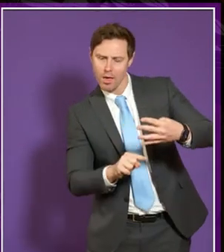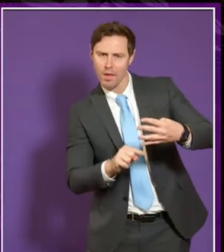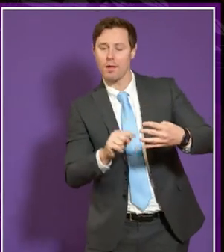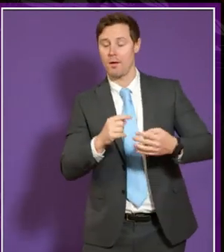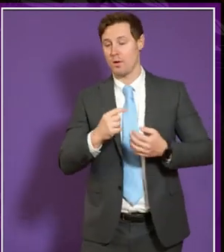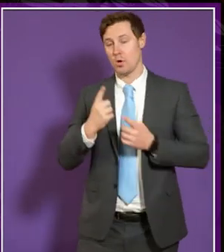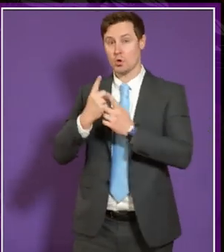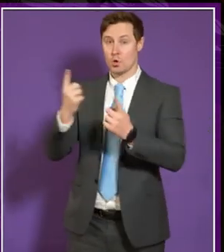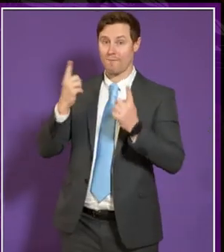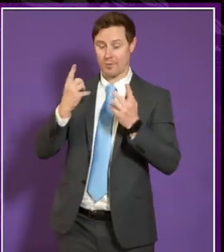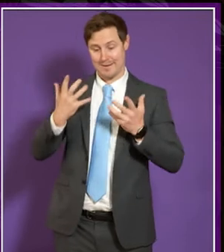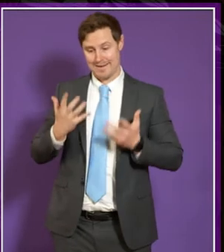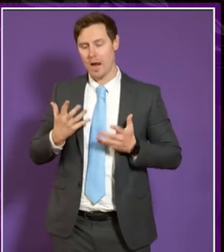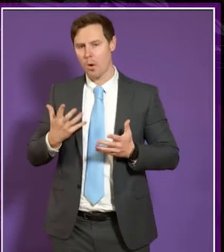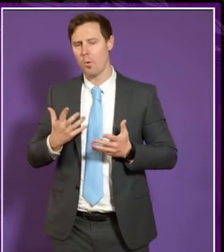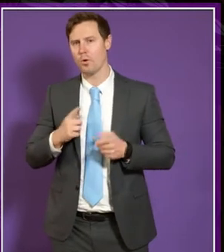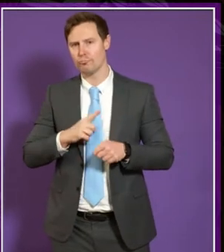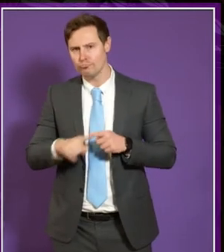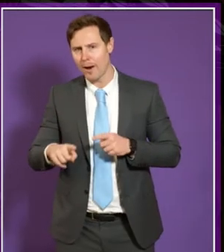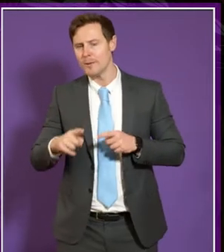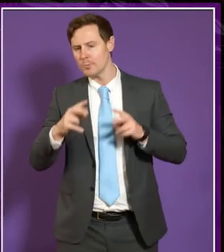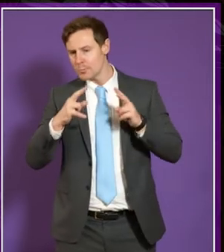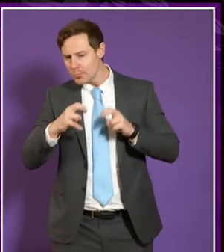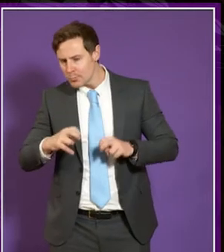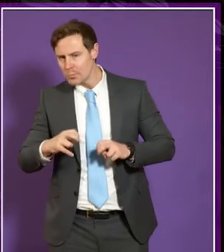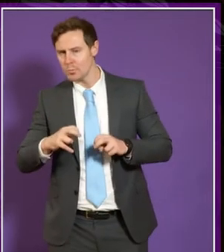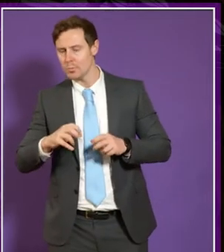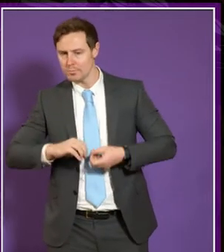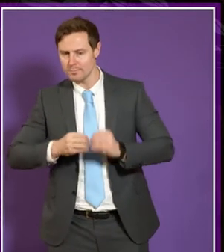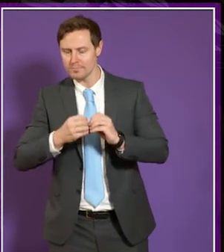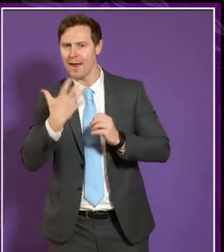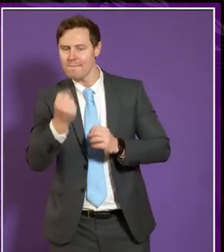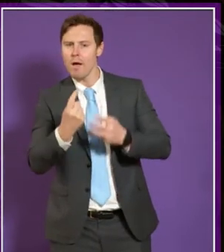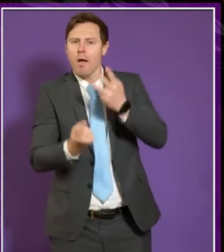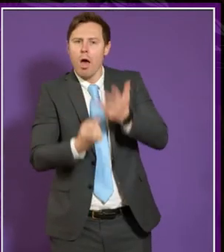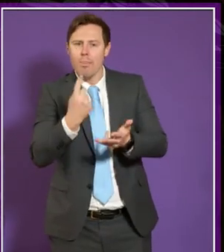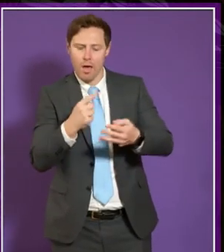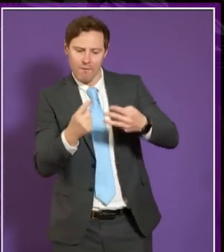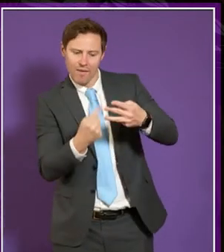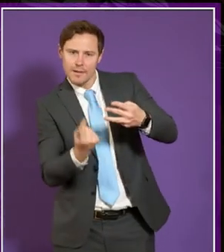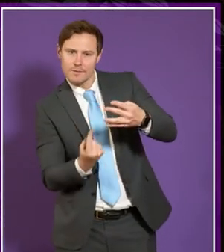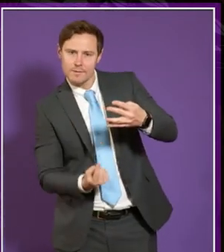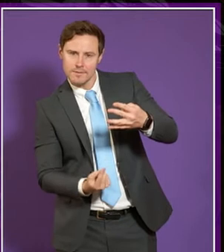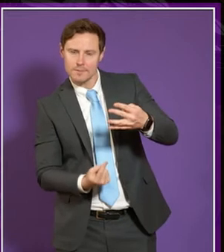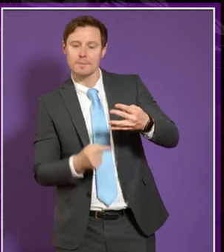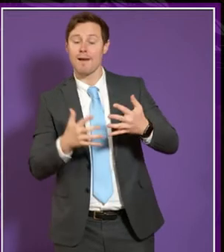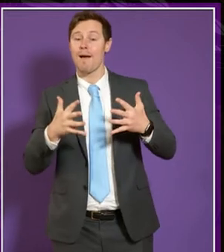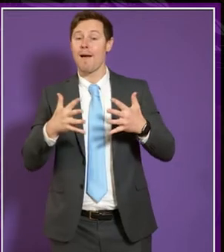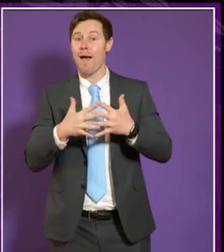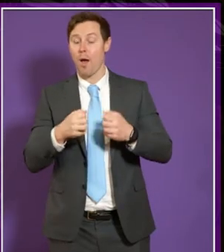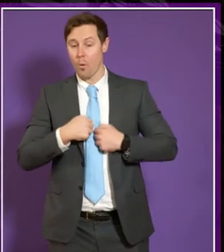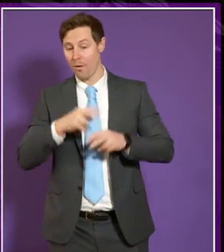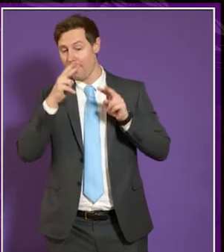universities are doing more and more to kind of explain what those other factors are and how they are used or